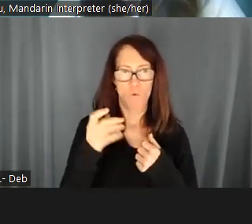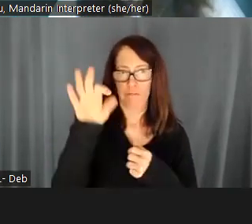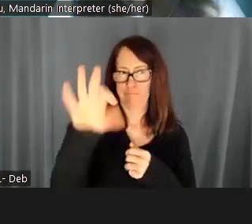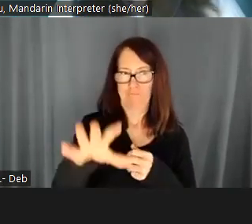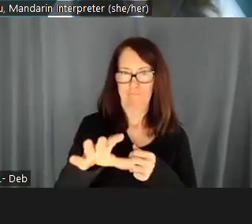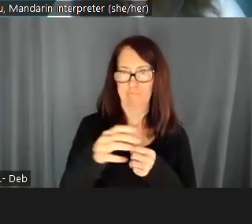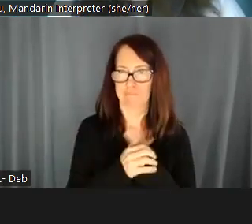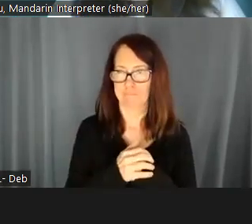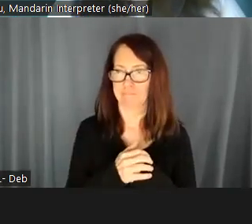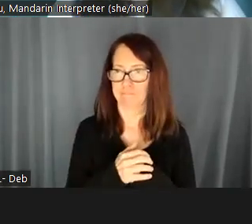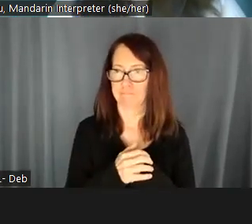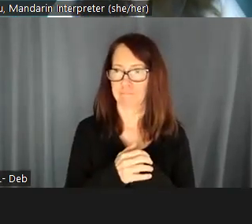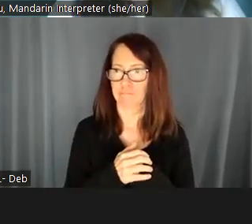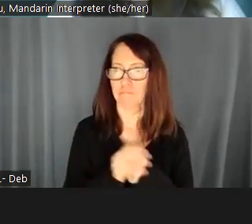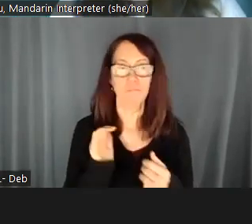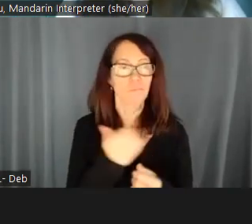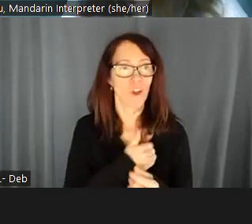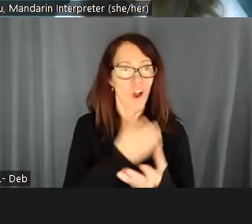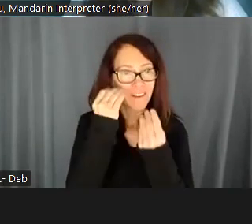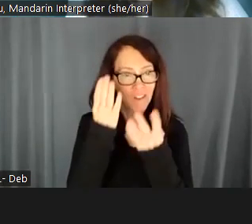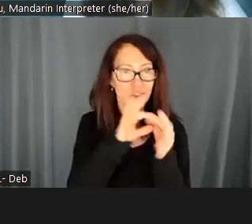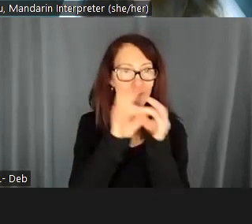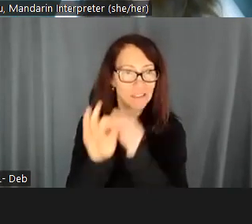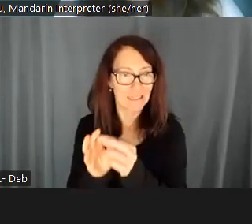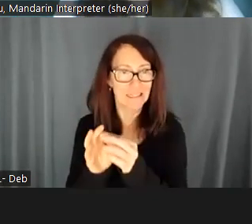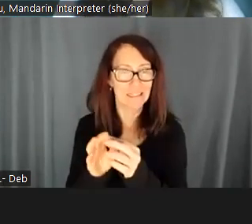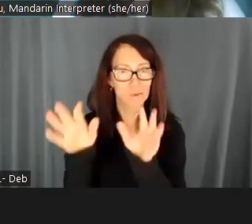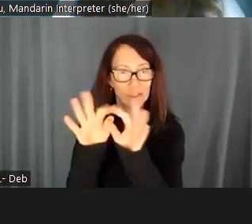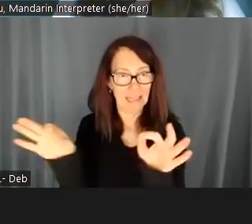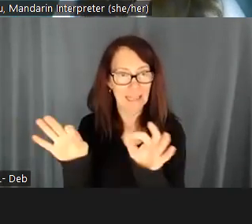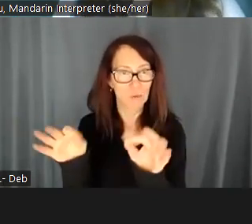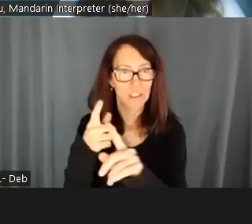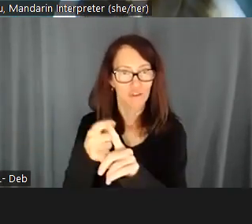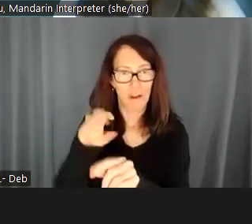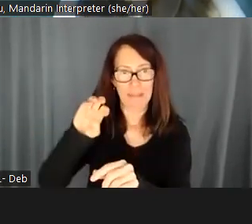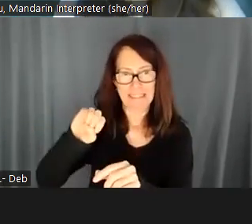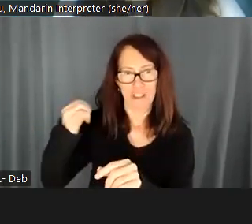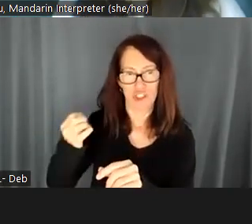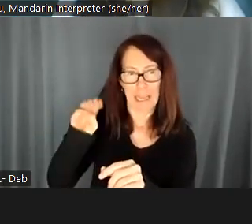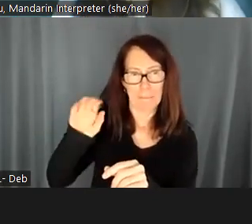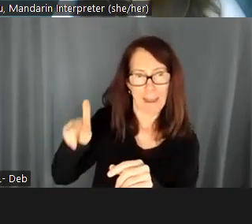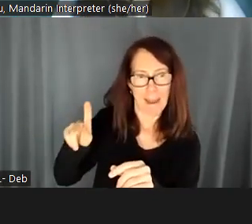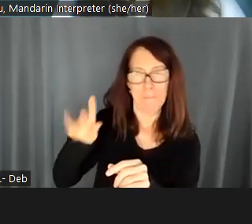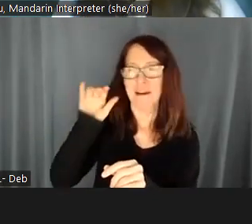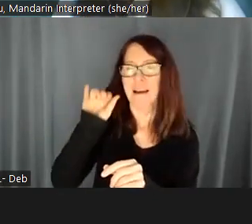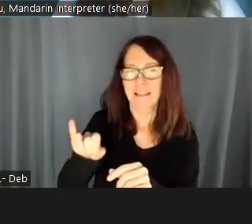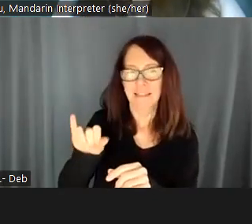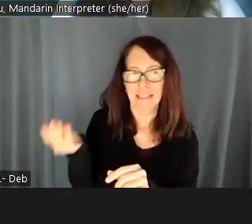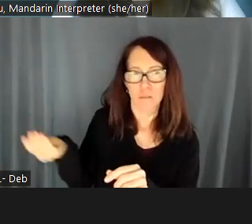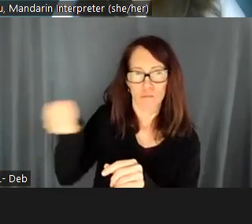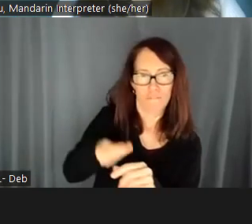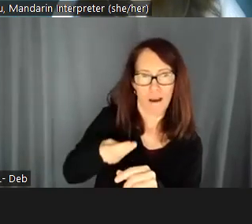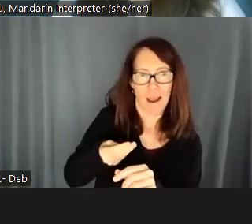information pertaining to language on the environmental justice maps is provided by language tracked,